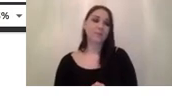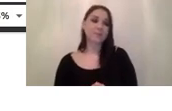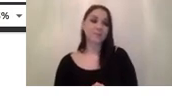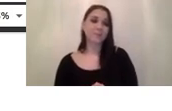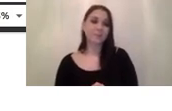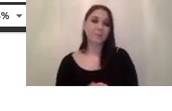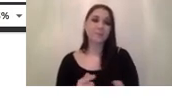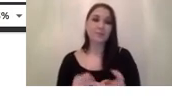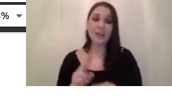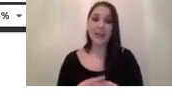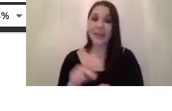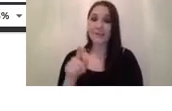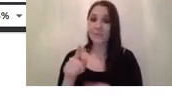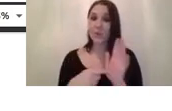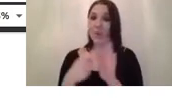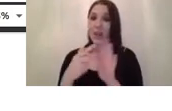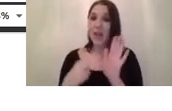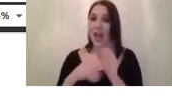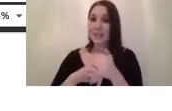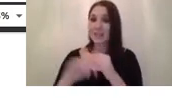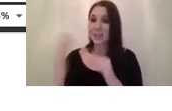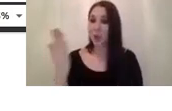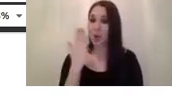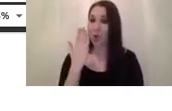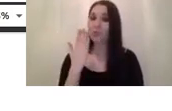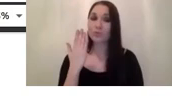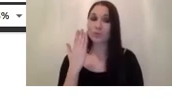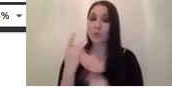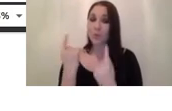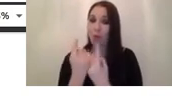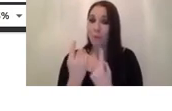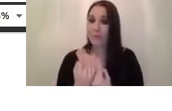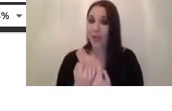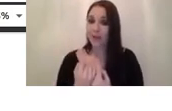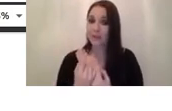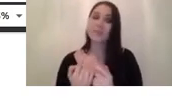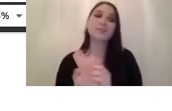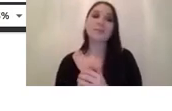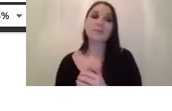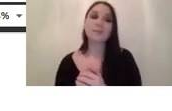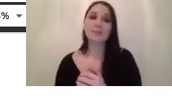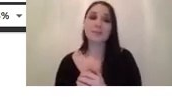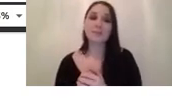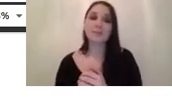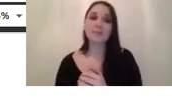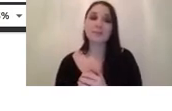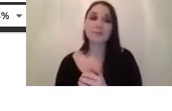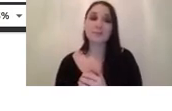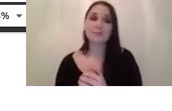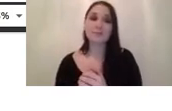super close to the objective to the to the object or to the scene and um